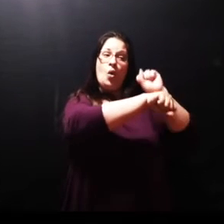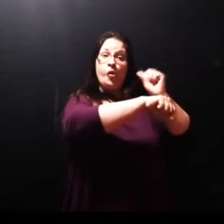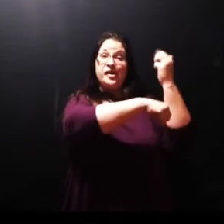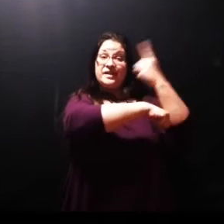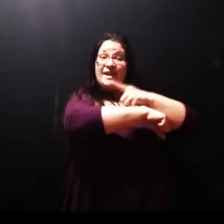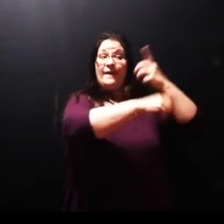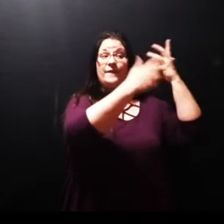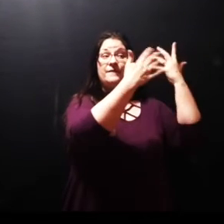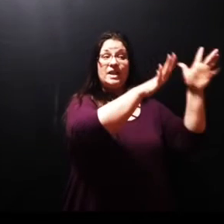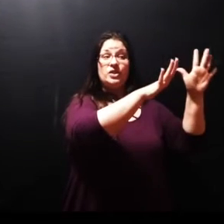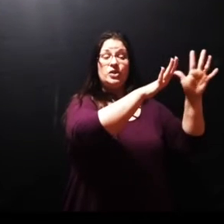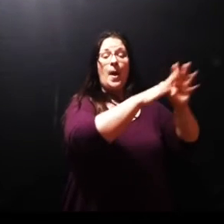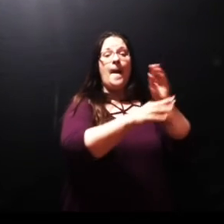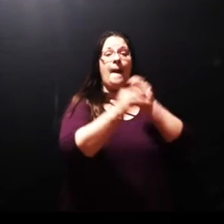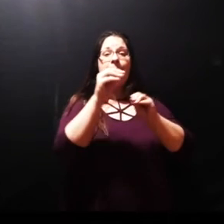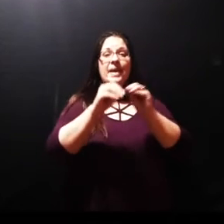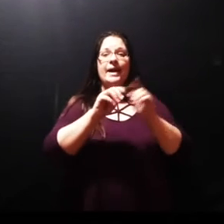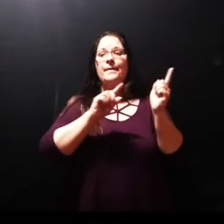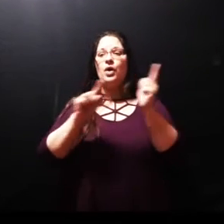anymore